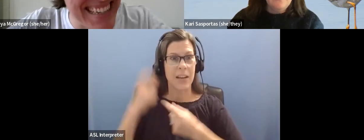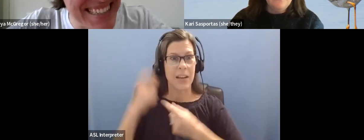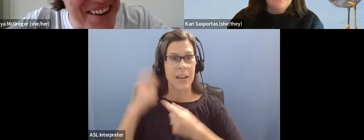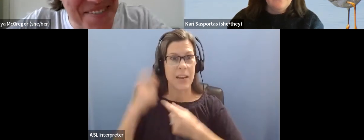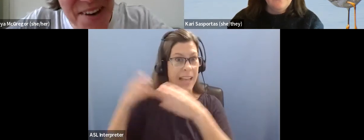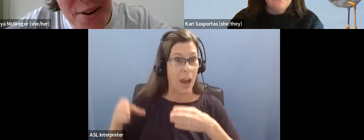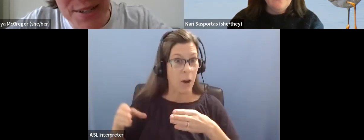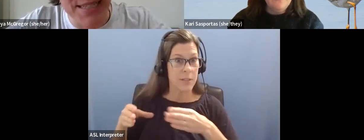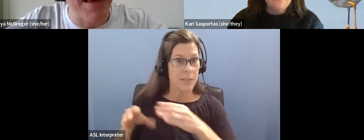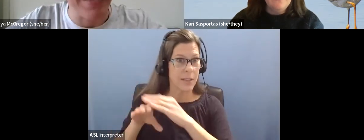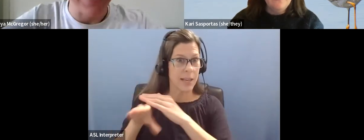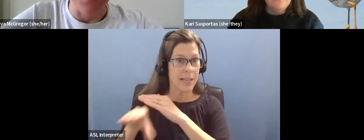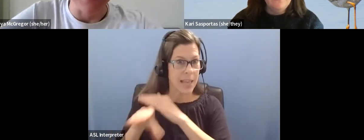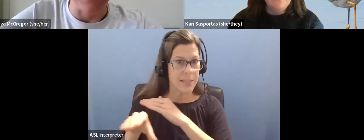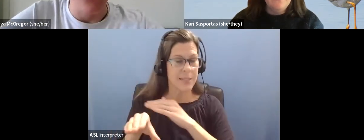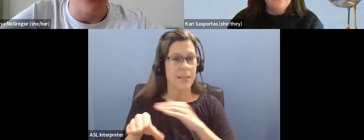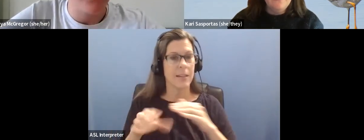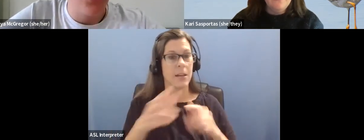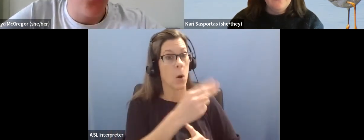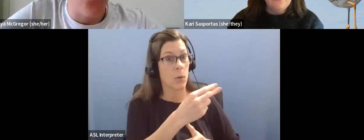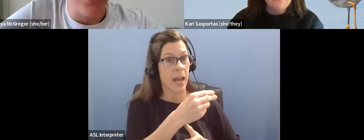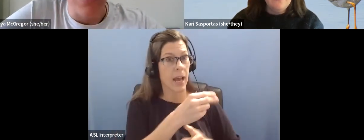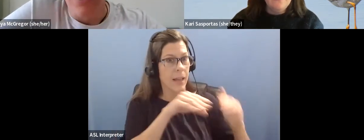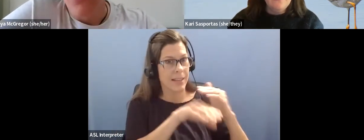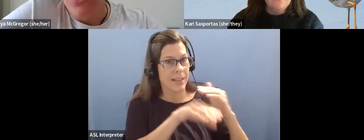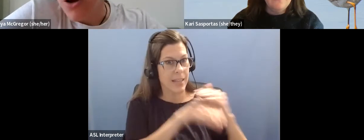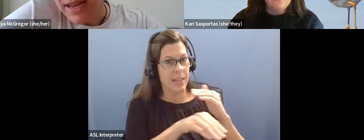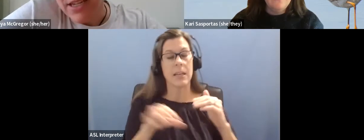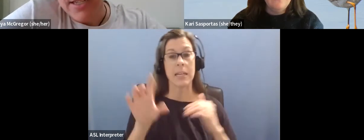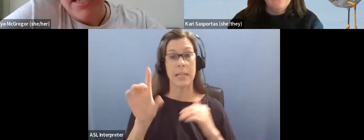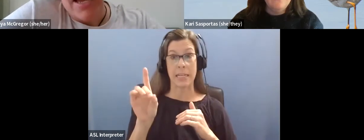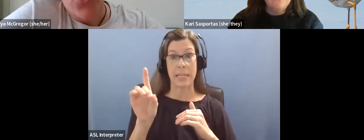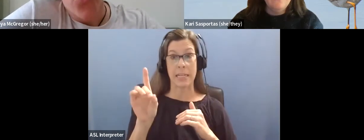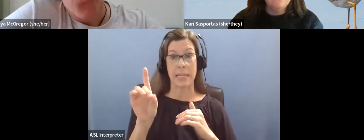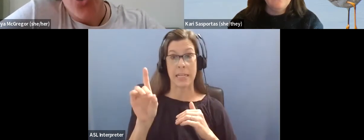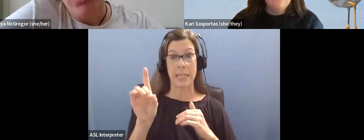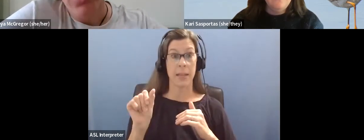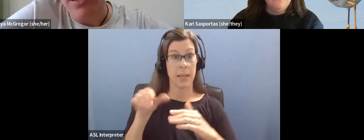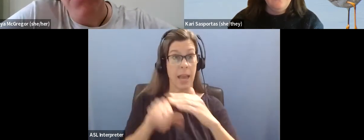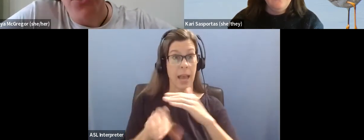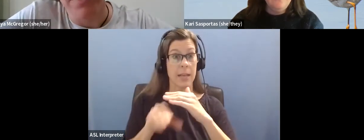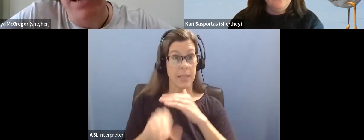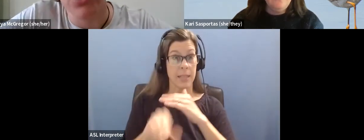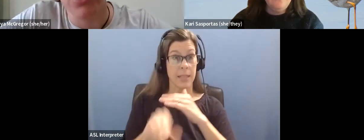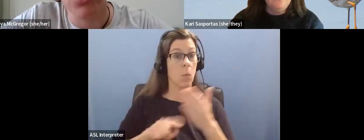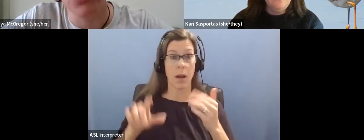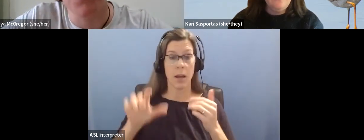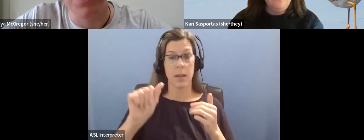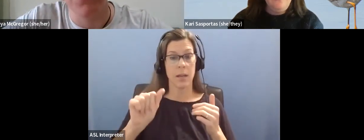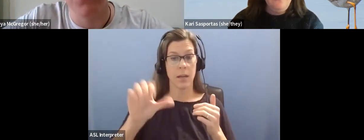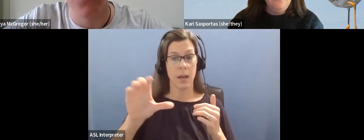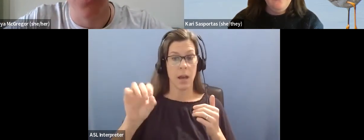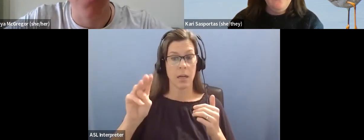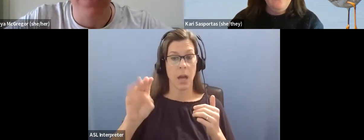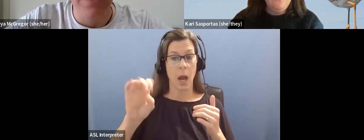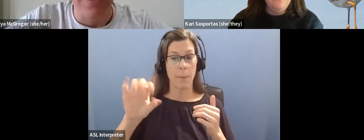in the context of autism and disability, what, what are accommodations and what kind of accommodations do you